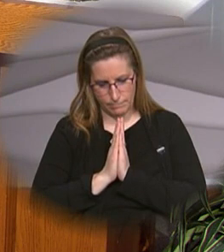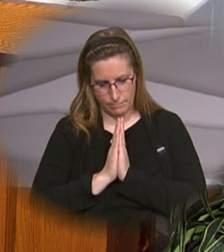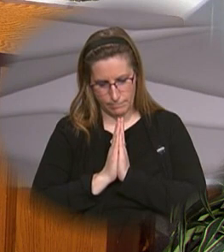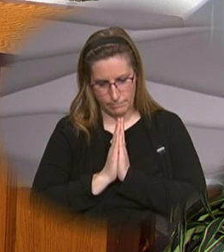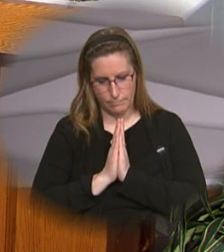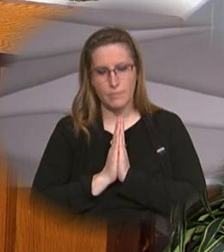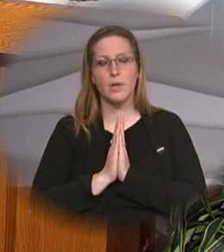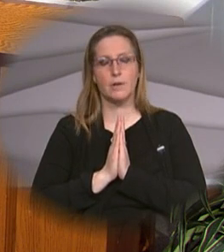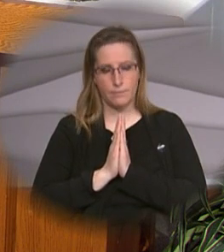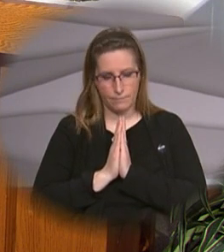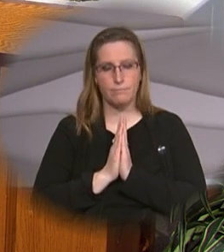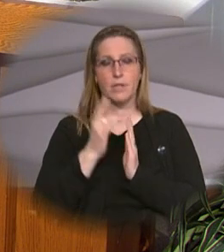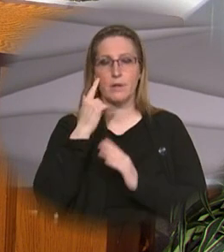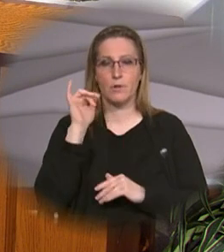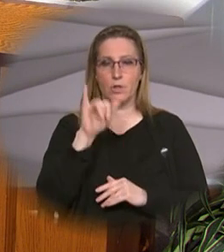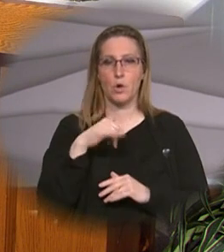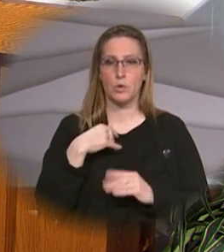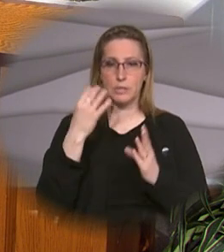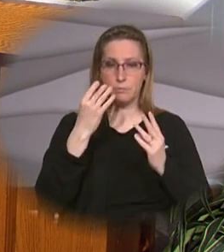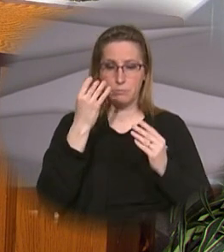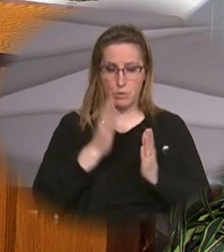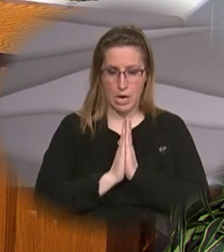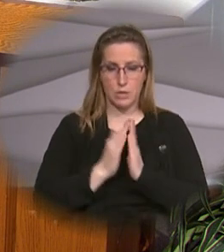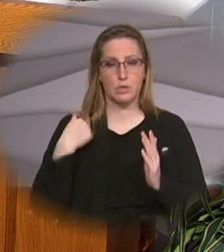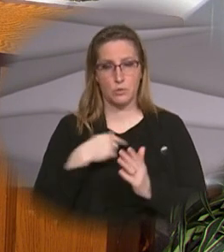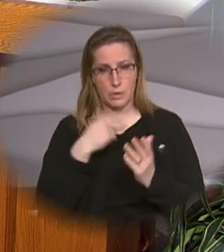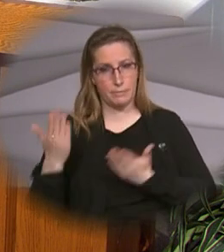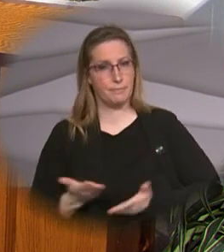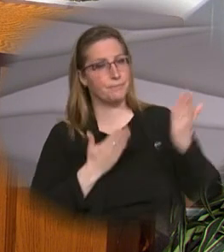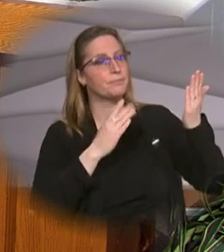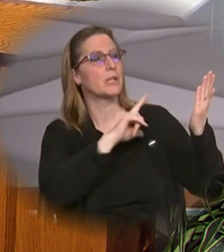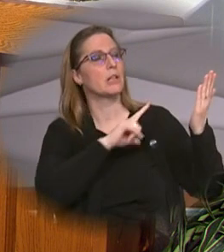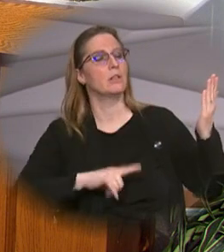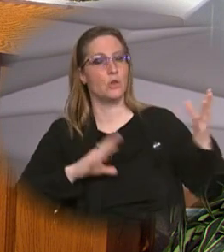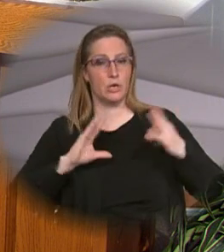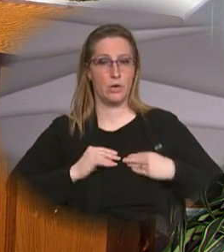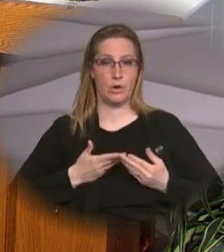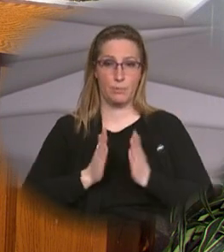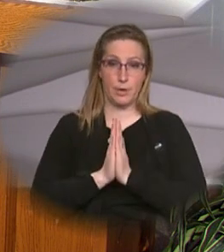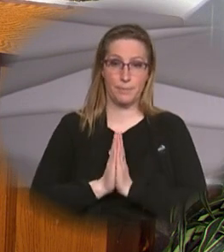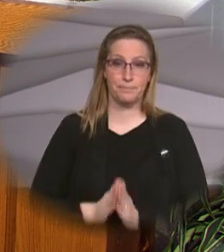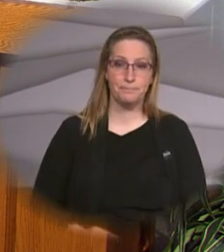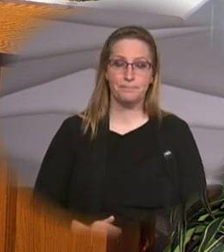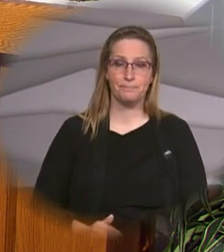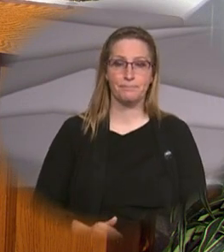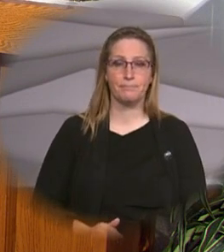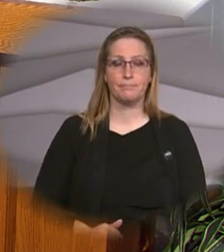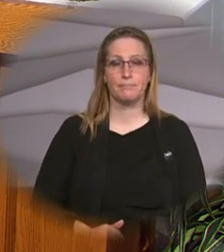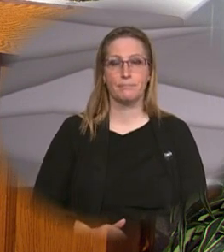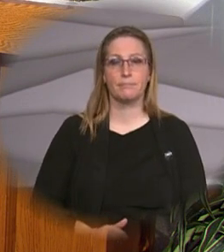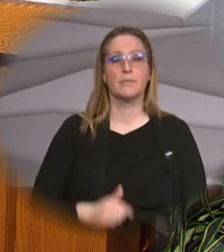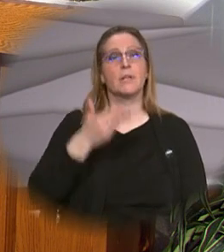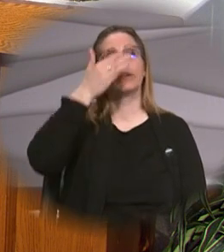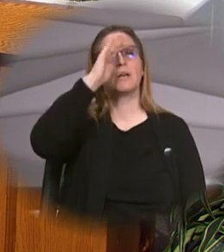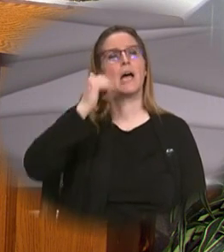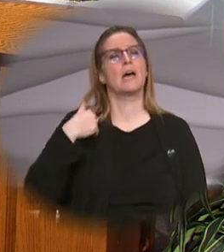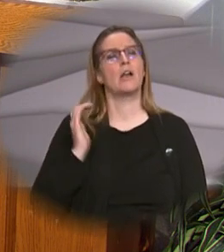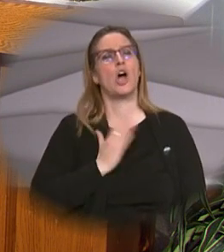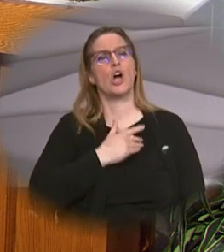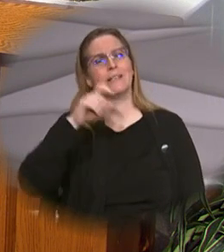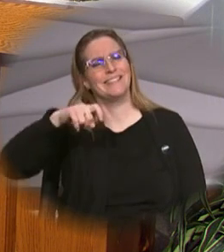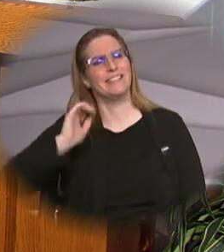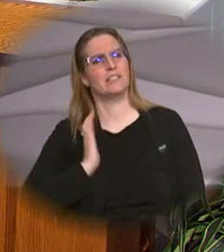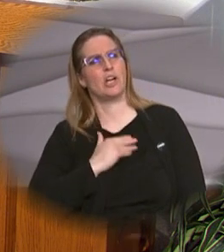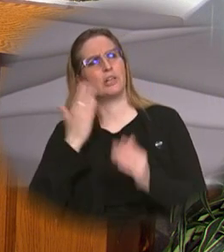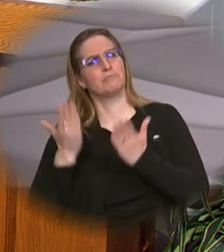and for these two we pray to the Lord Lord, hear our prayer Lord God, we lift our needs, our